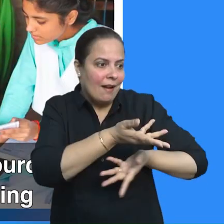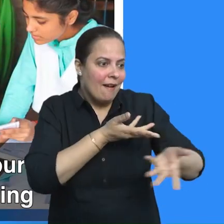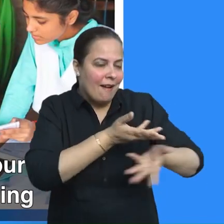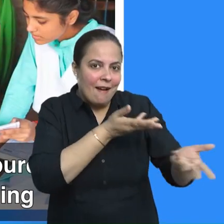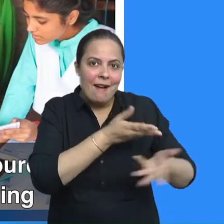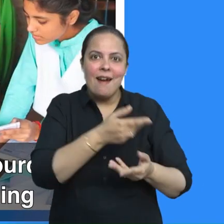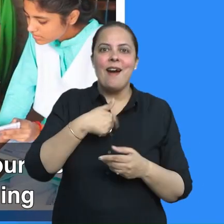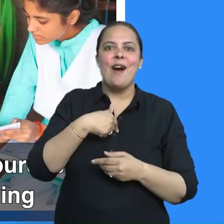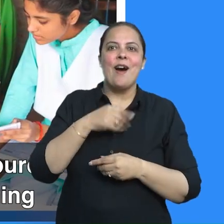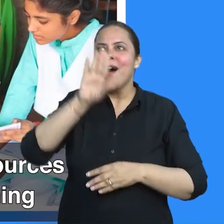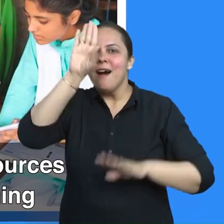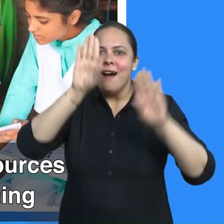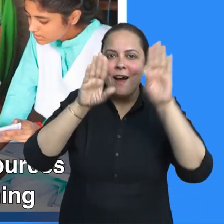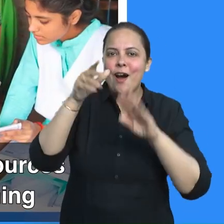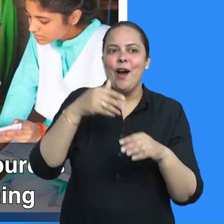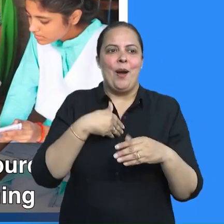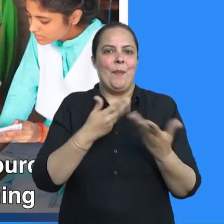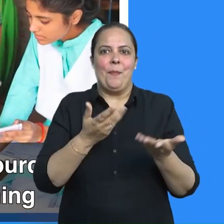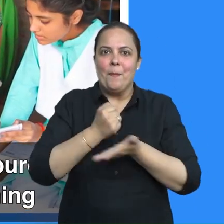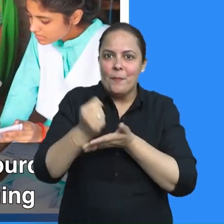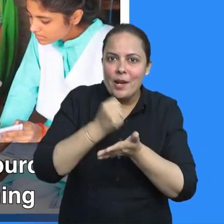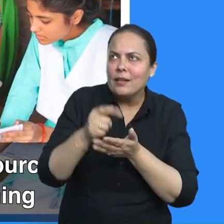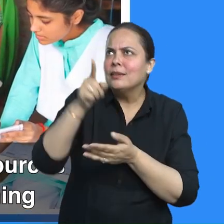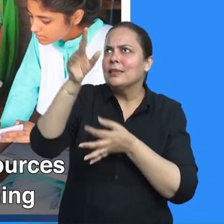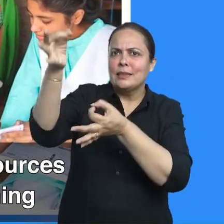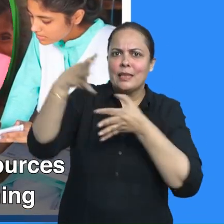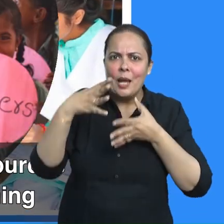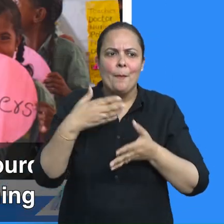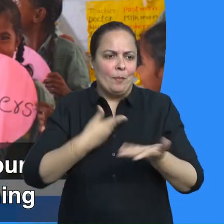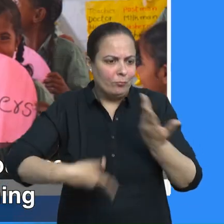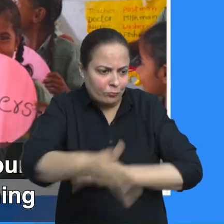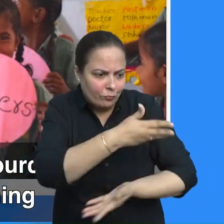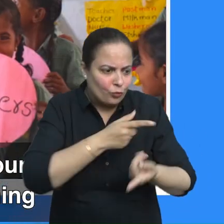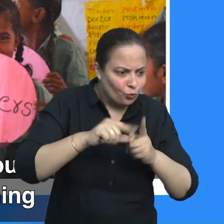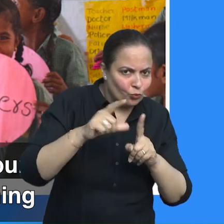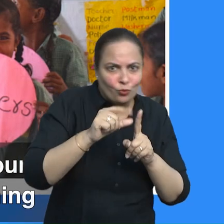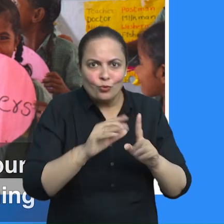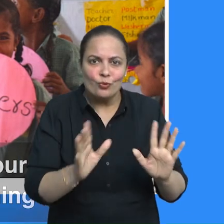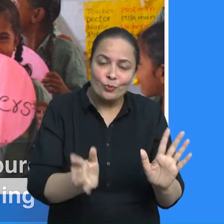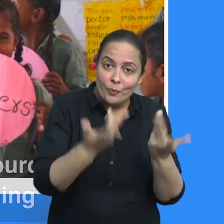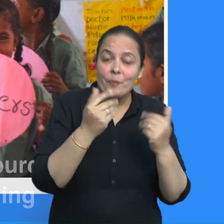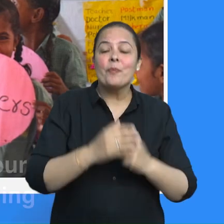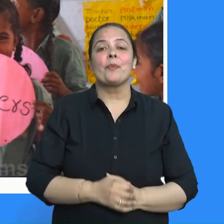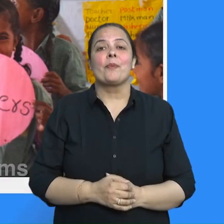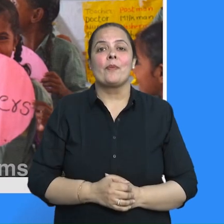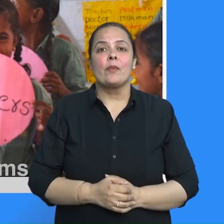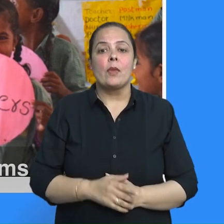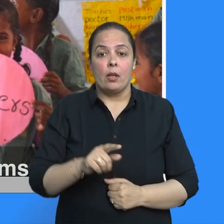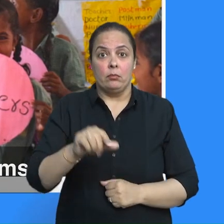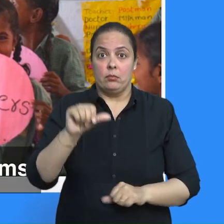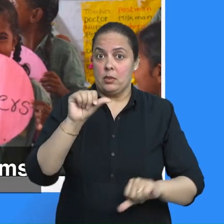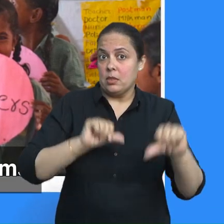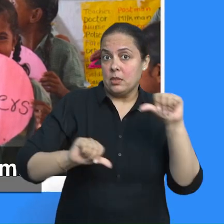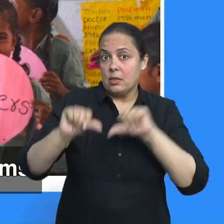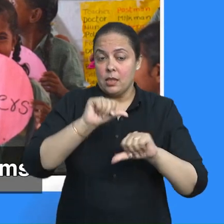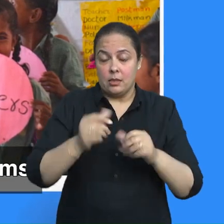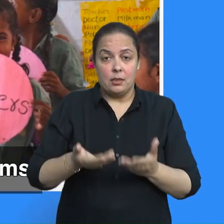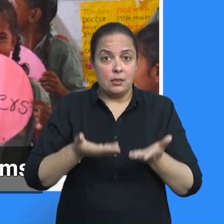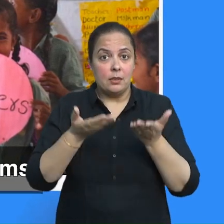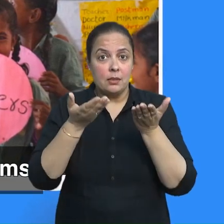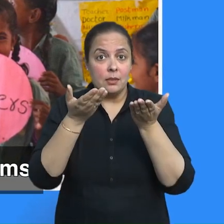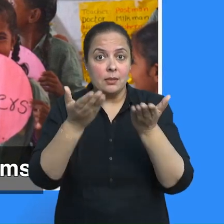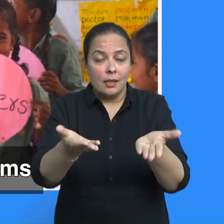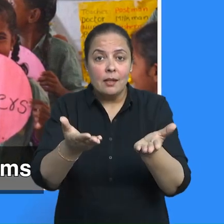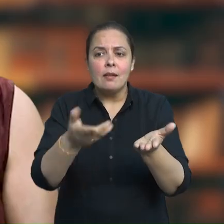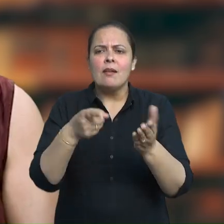or gaining hands-on activities for experiential learning, besides providing opportunities for extending the learning beyond